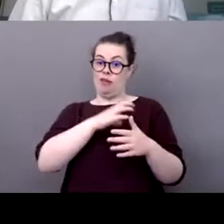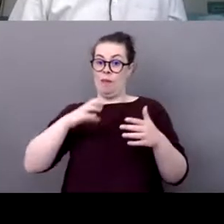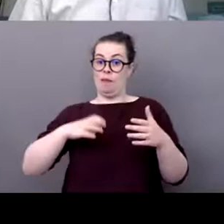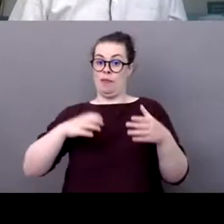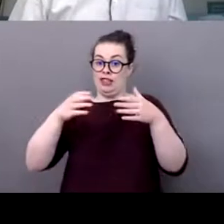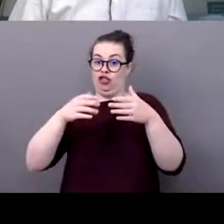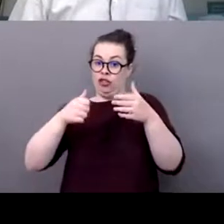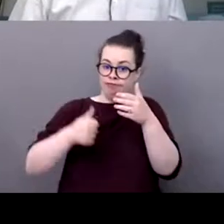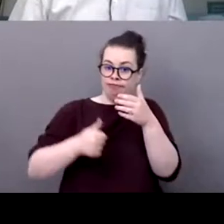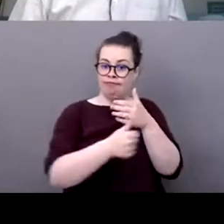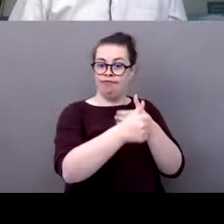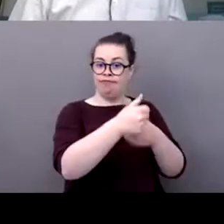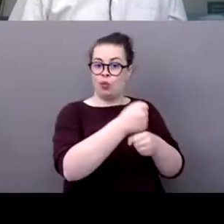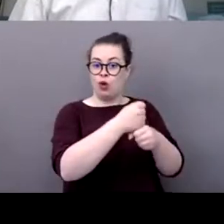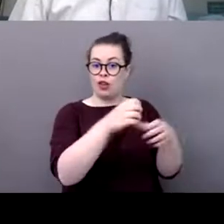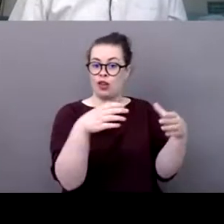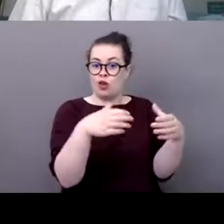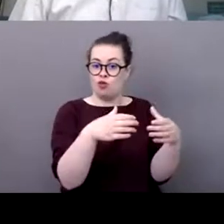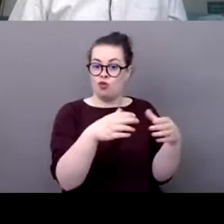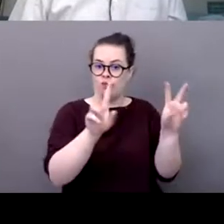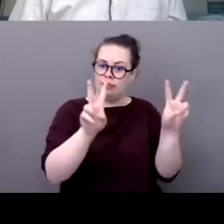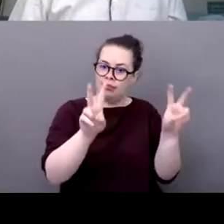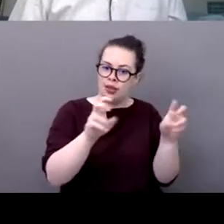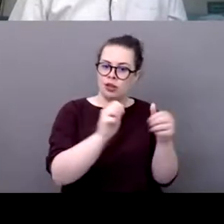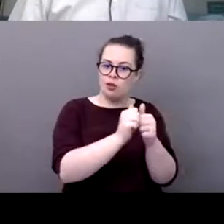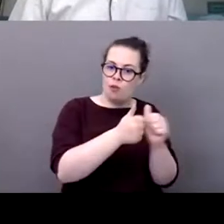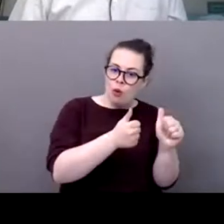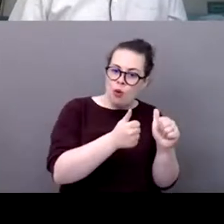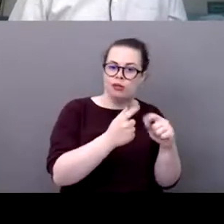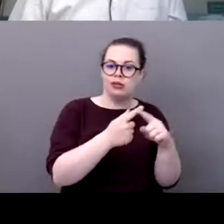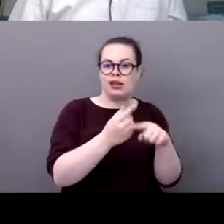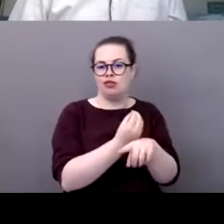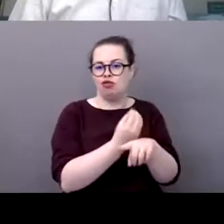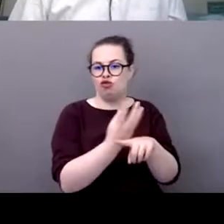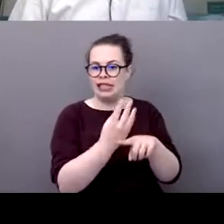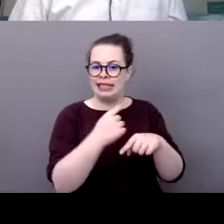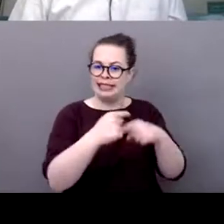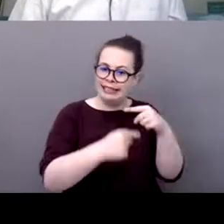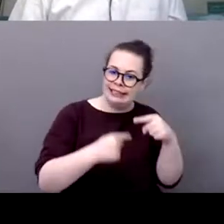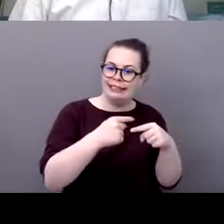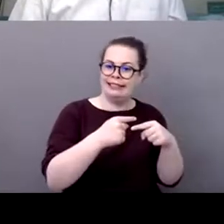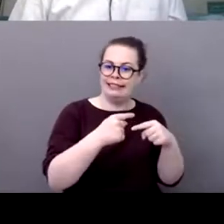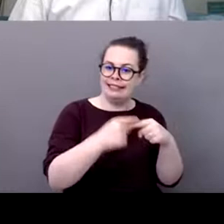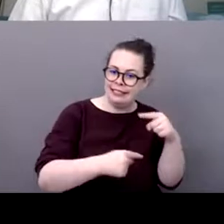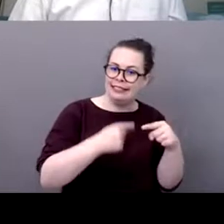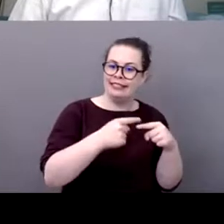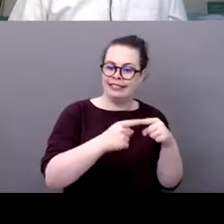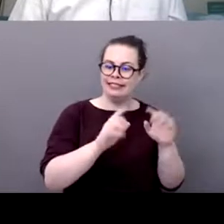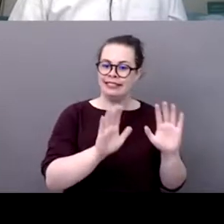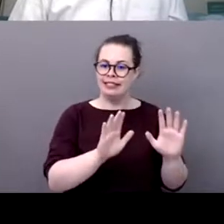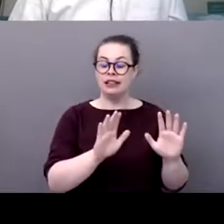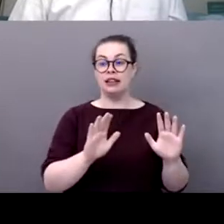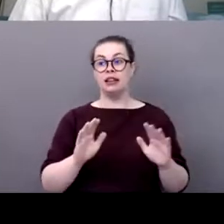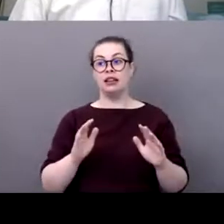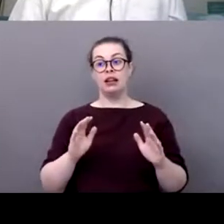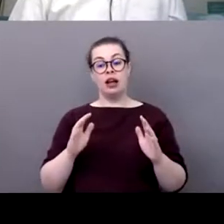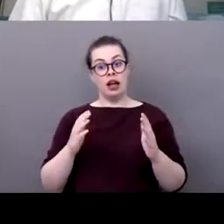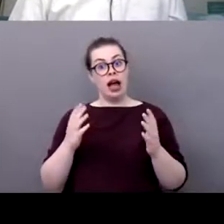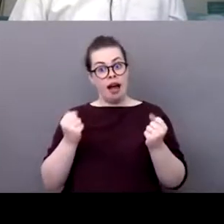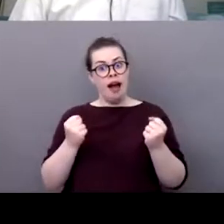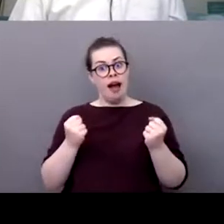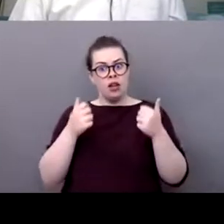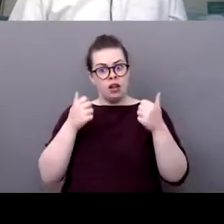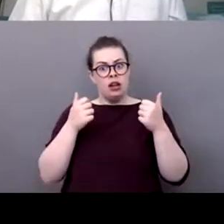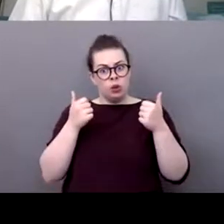looks at those issues and there's already quite a there's quite a lot of good practice out there um what i've